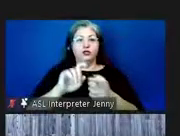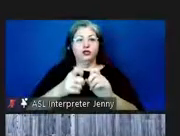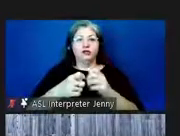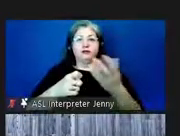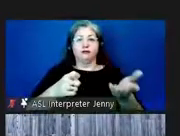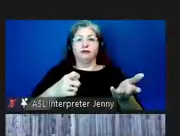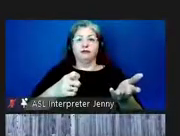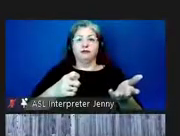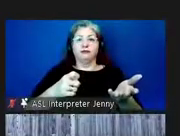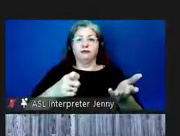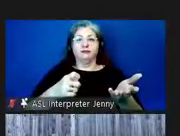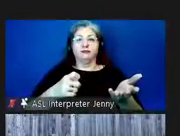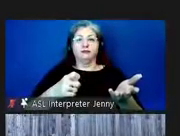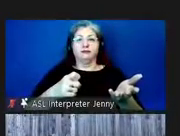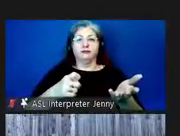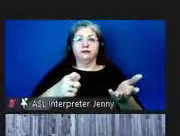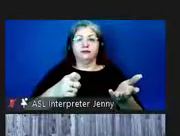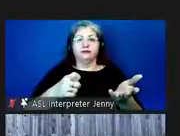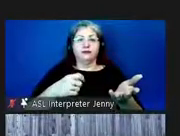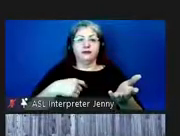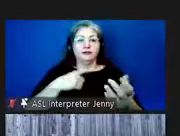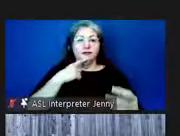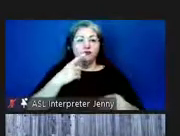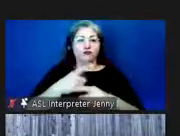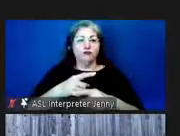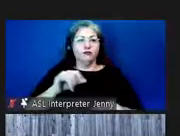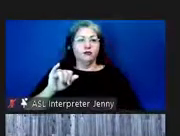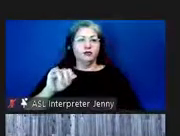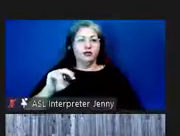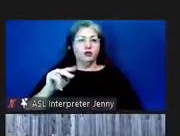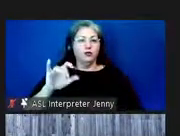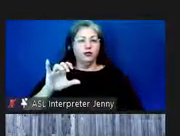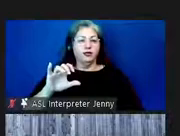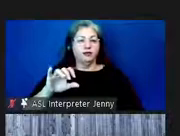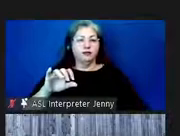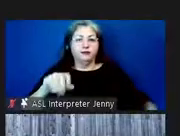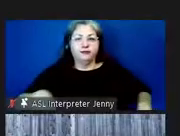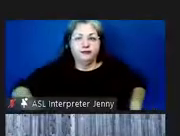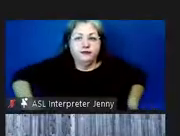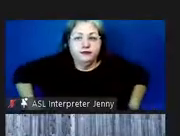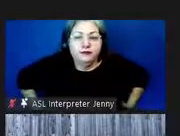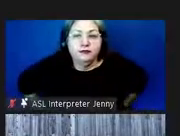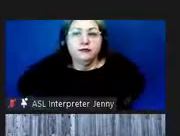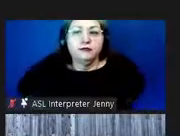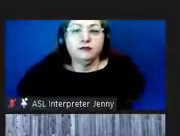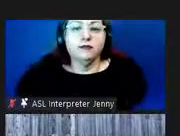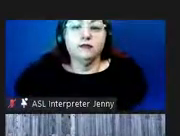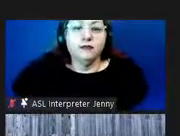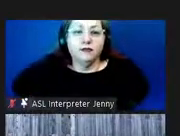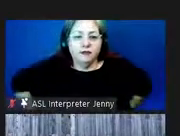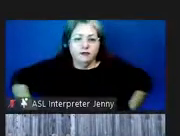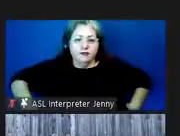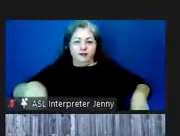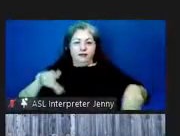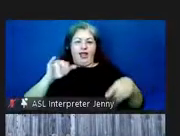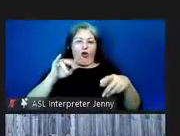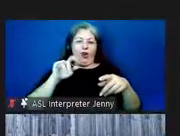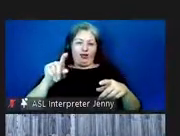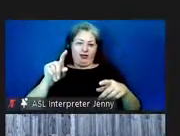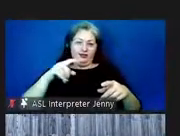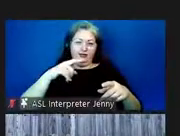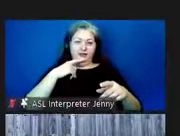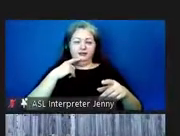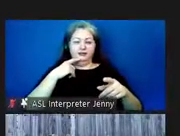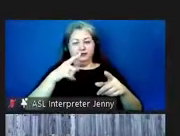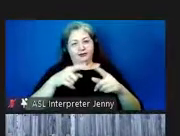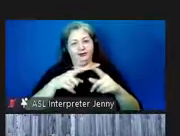i think i might say that in new peak new peak i'm terrible i'm sorry caroline is the one who really should be saying so and